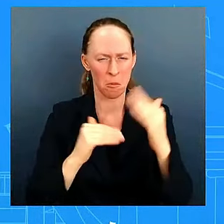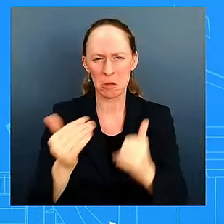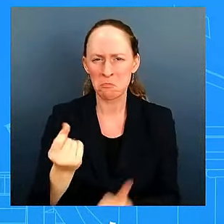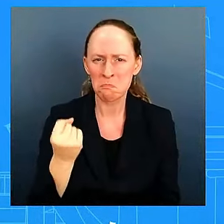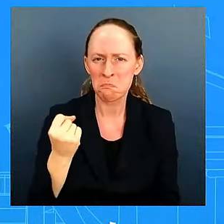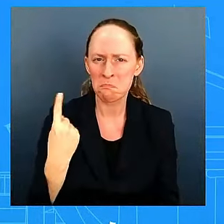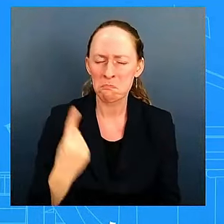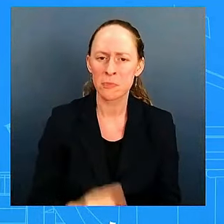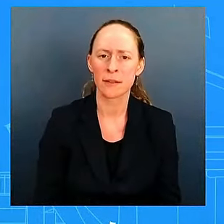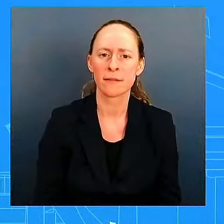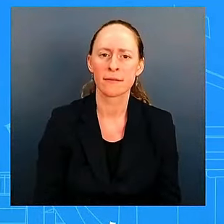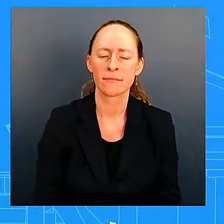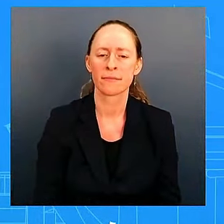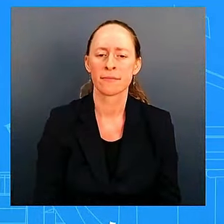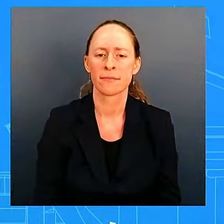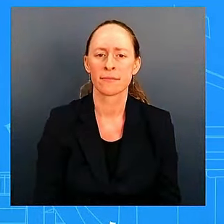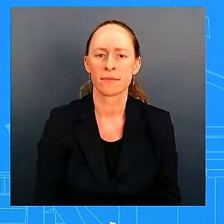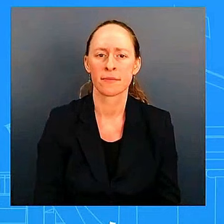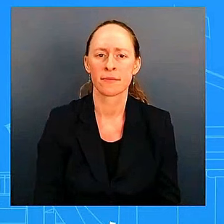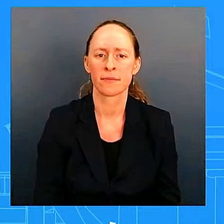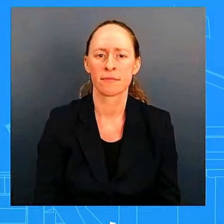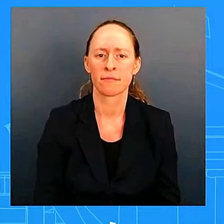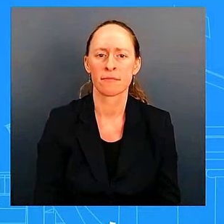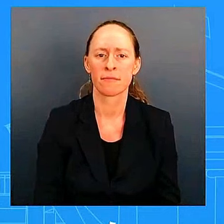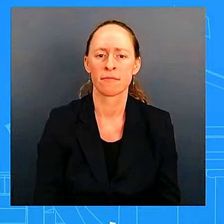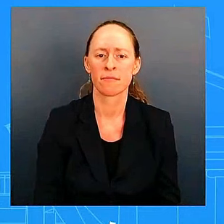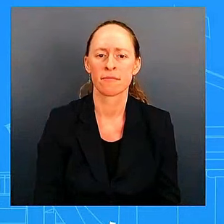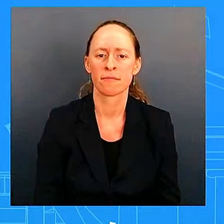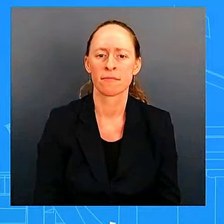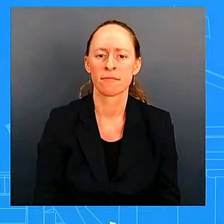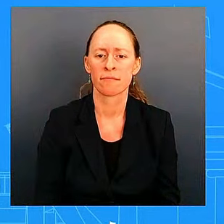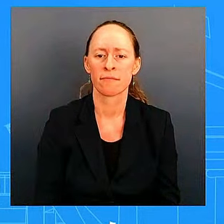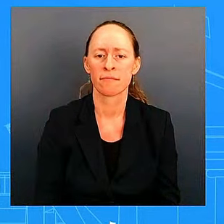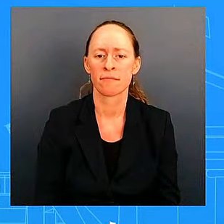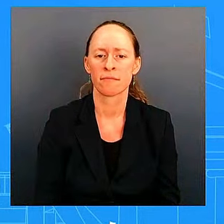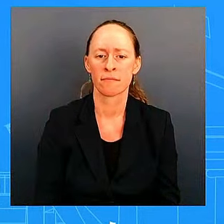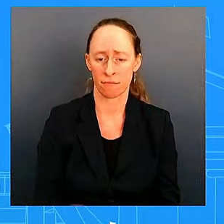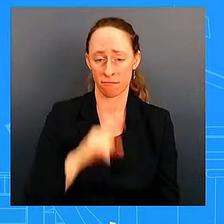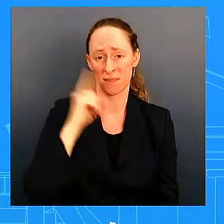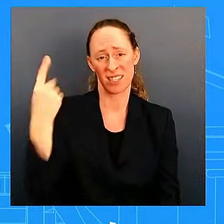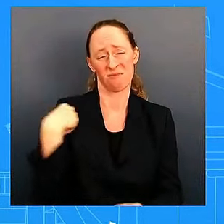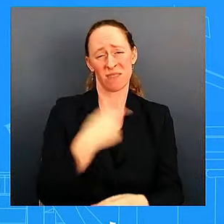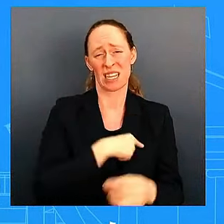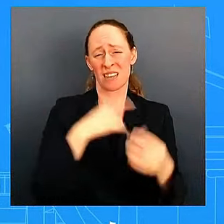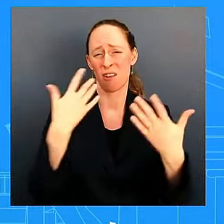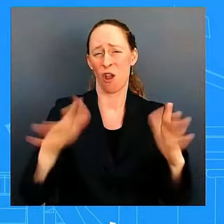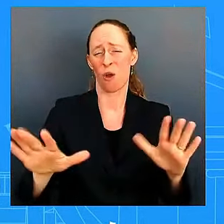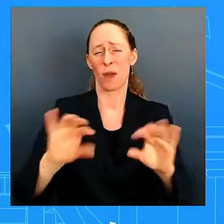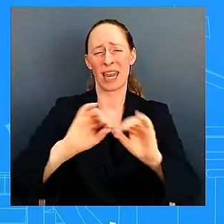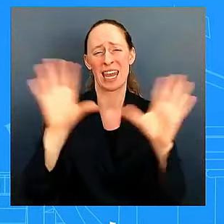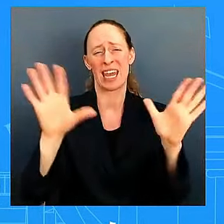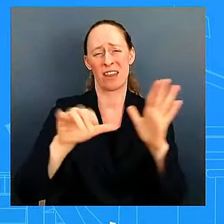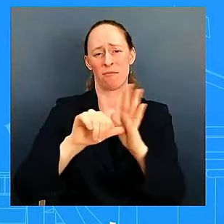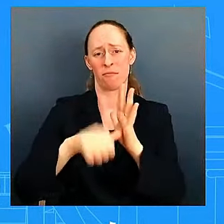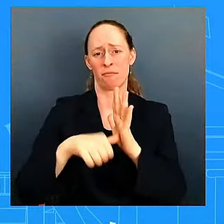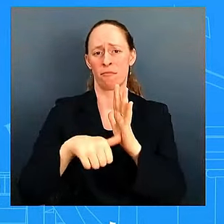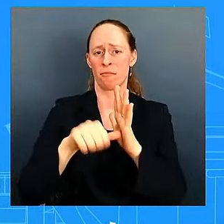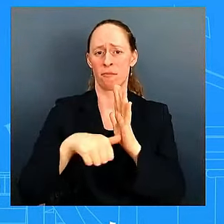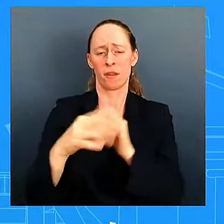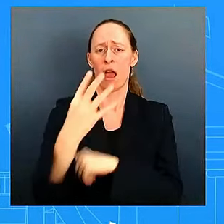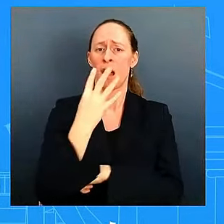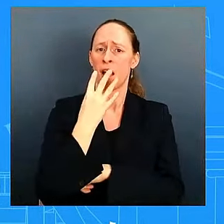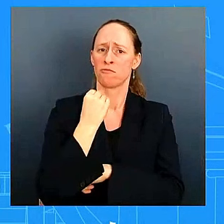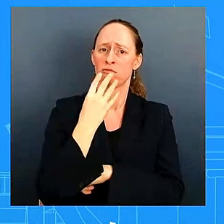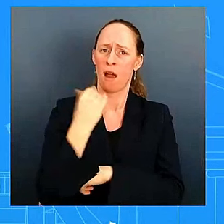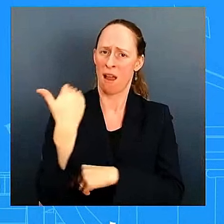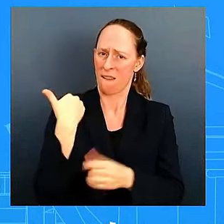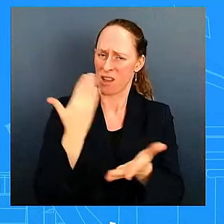and iran-backed groups we have said that we've also have said that israel is in a in a tough neighborhood you've heard us say that uh